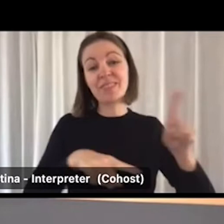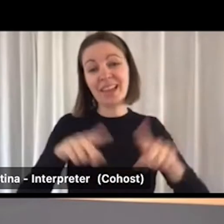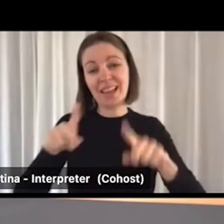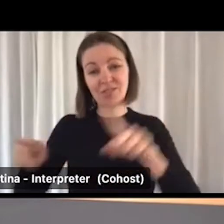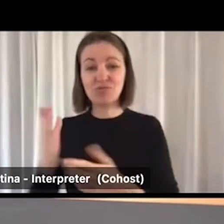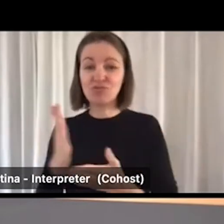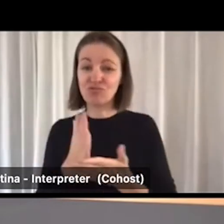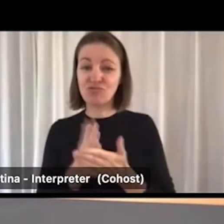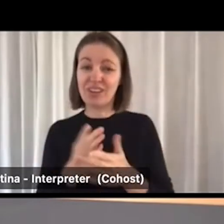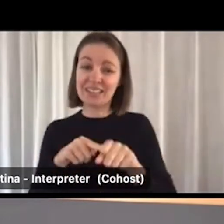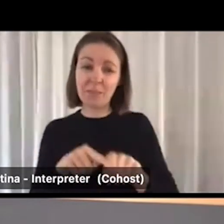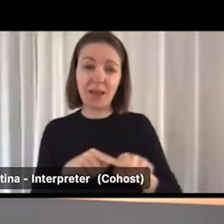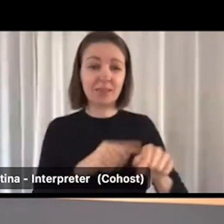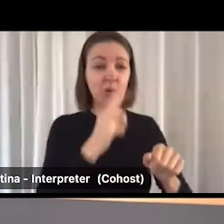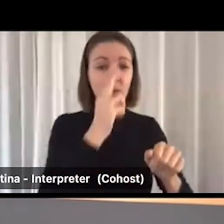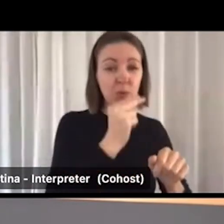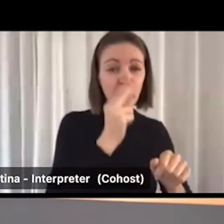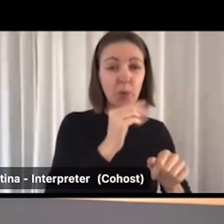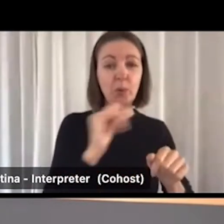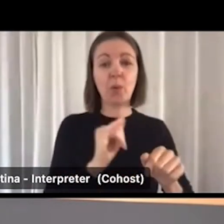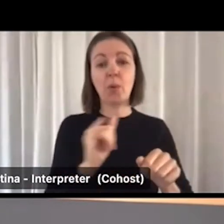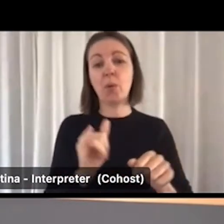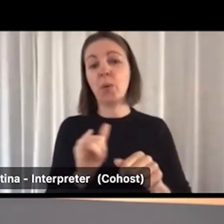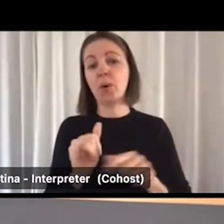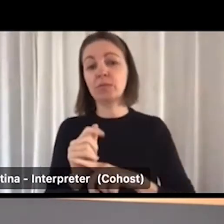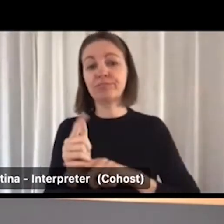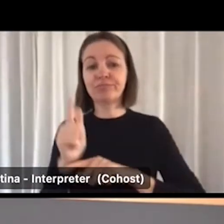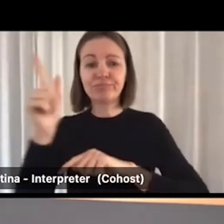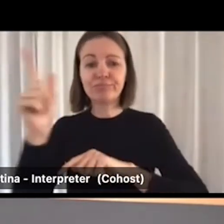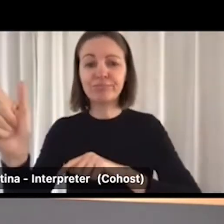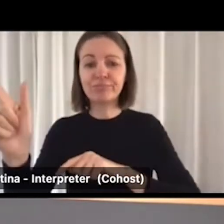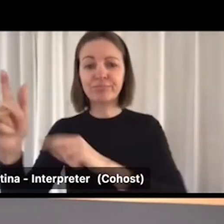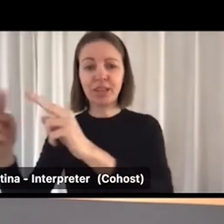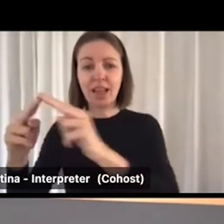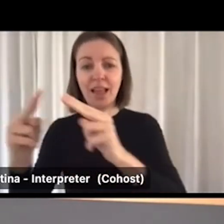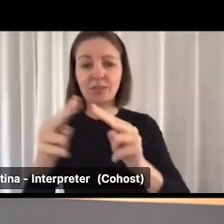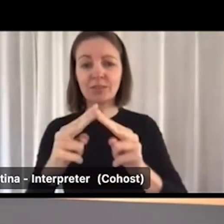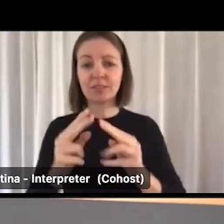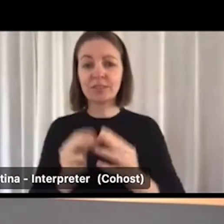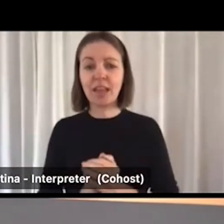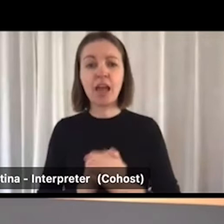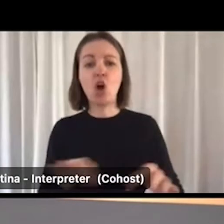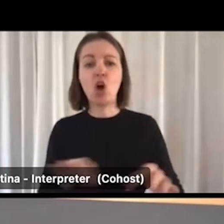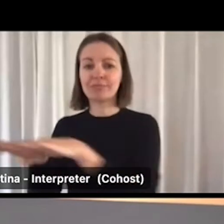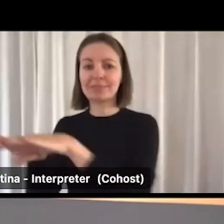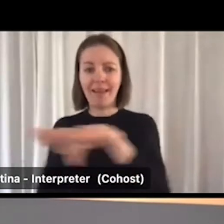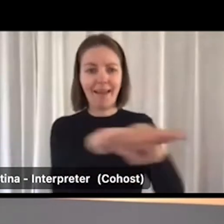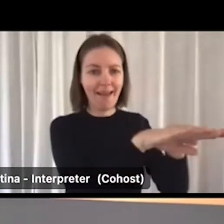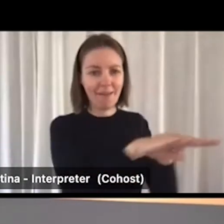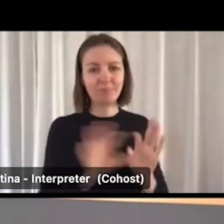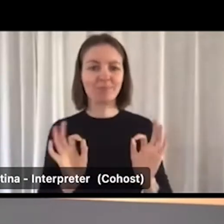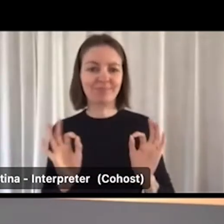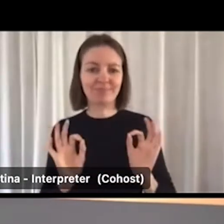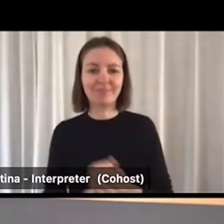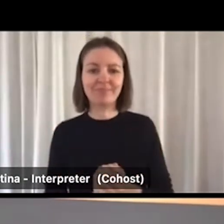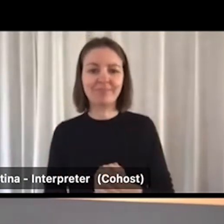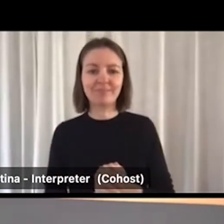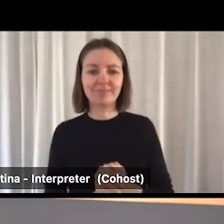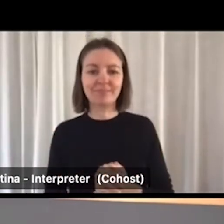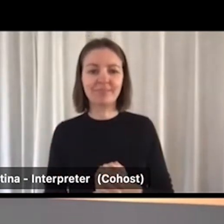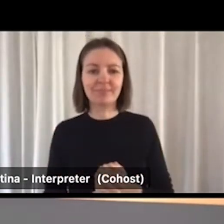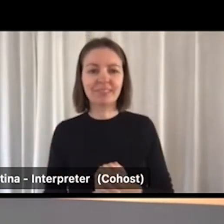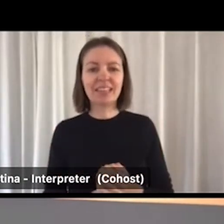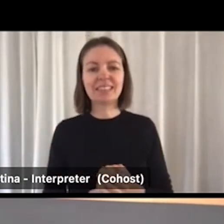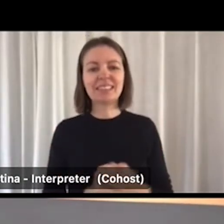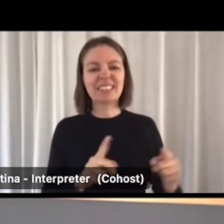also in regional areas. So it's not 3.4% across the board. Shortages and other factors